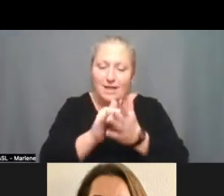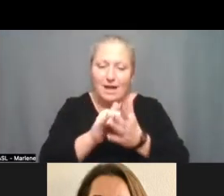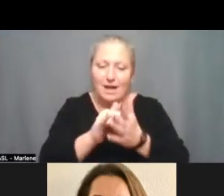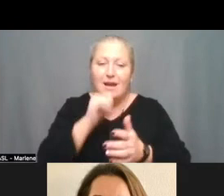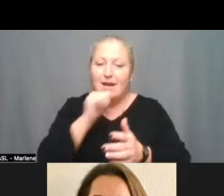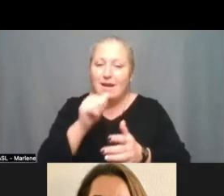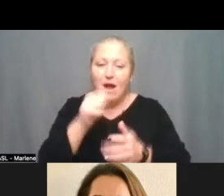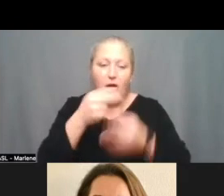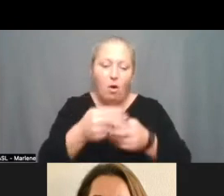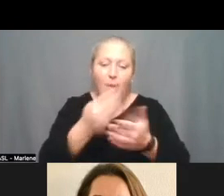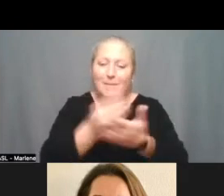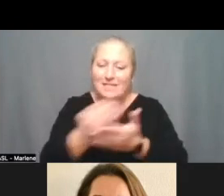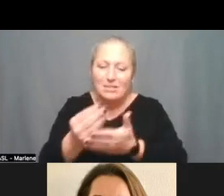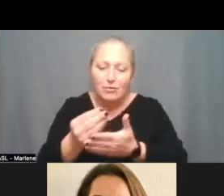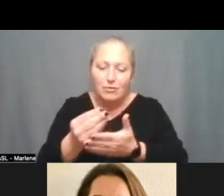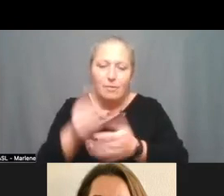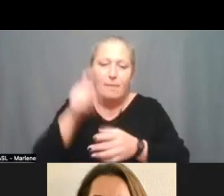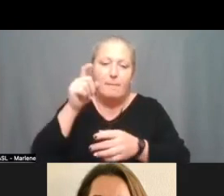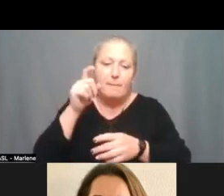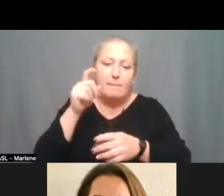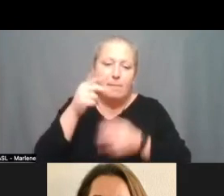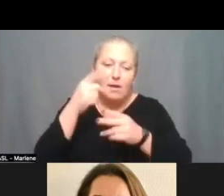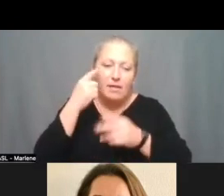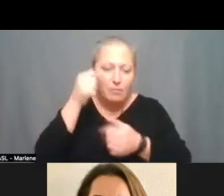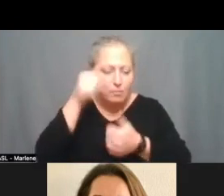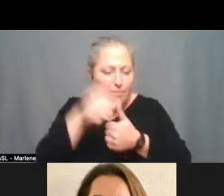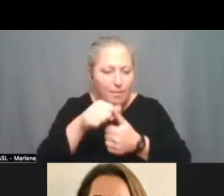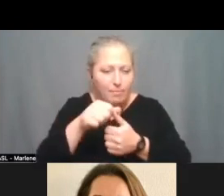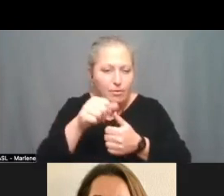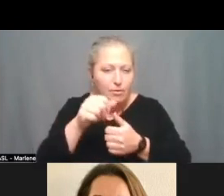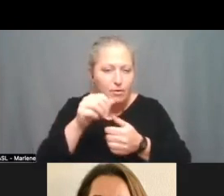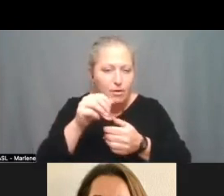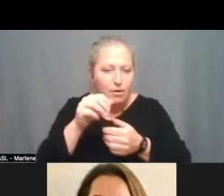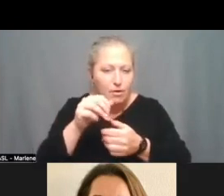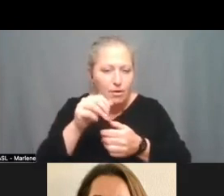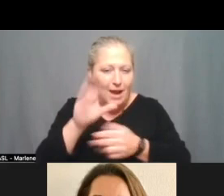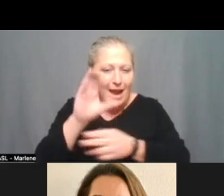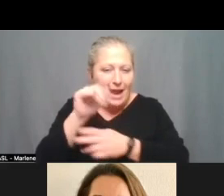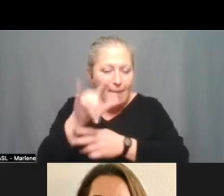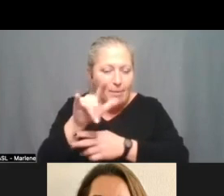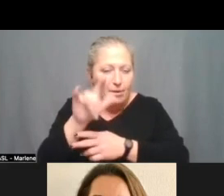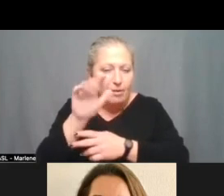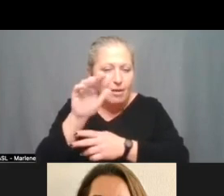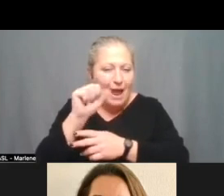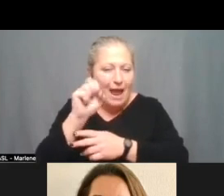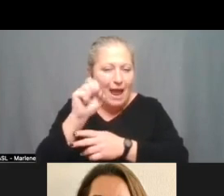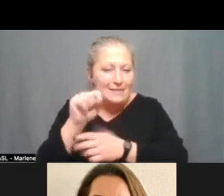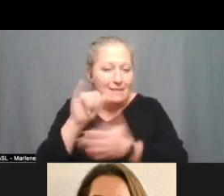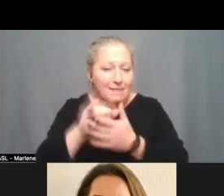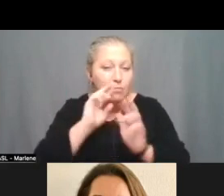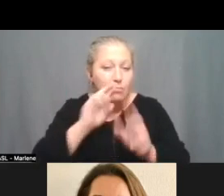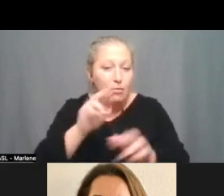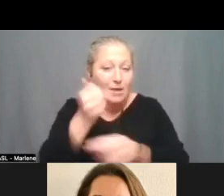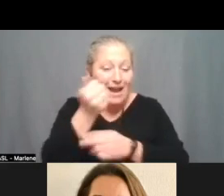material it has to do as you might recall with the reconciliation between the capital assets that reported in 1819